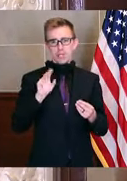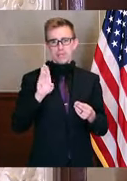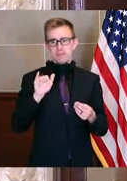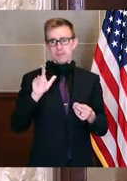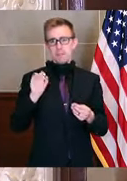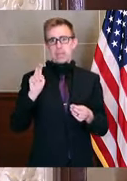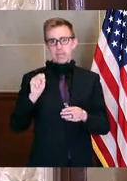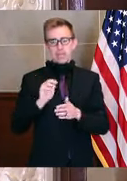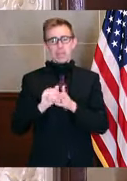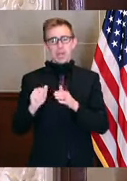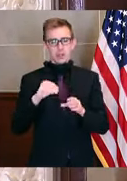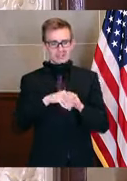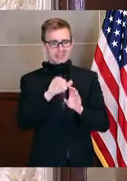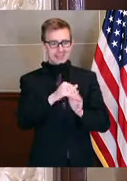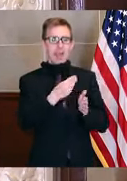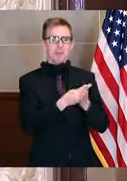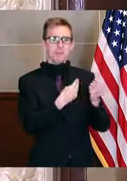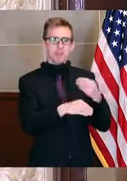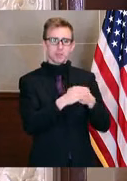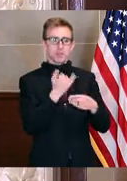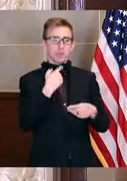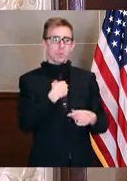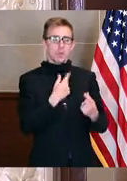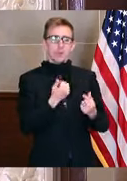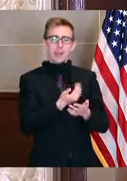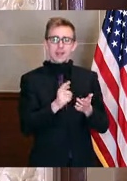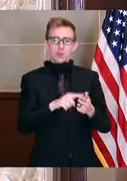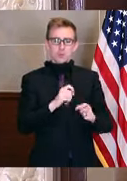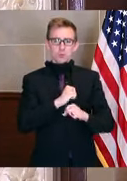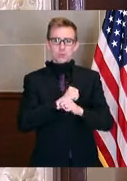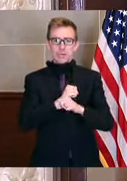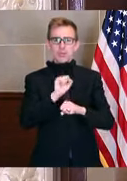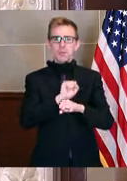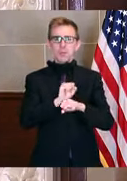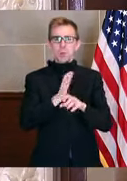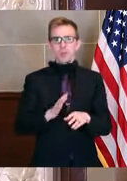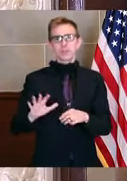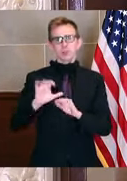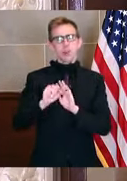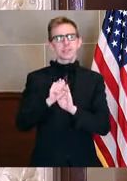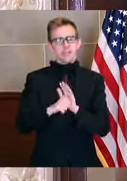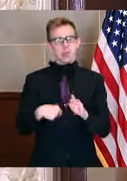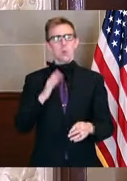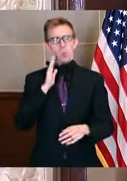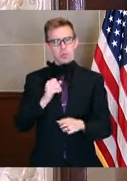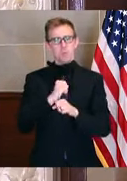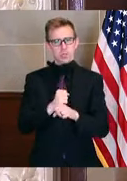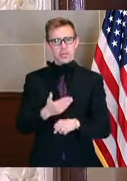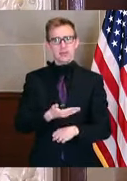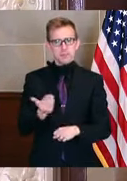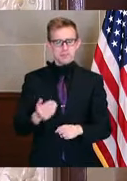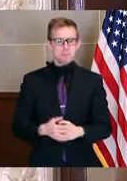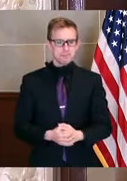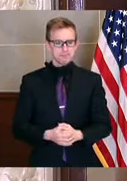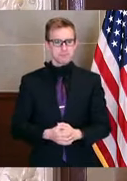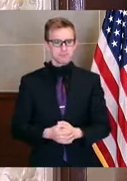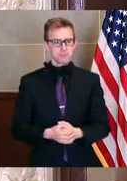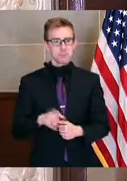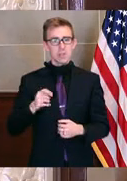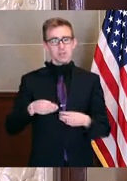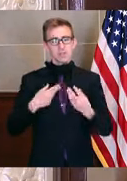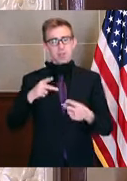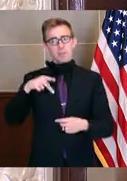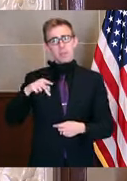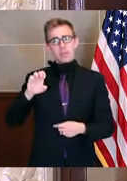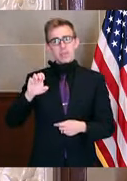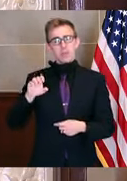dollars in there. But I do know this. If we need to do anything to protect our employees in the state, we're going to protect our employees in the state. And if it's a matter of supplying PPE and